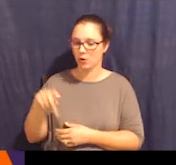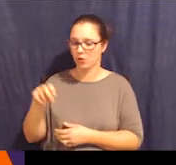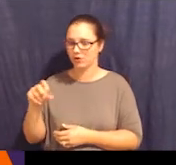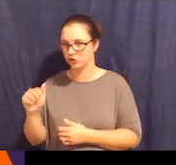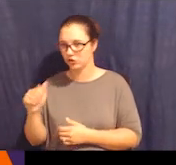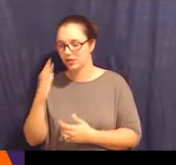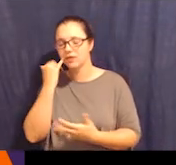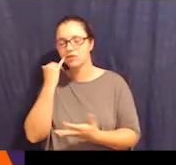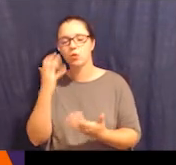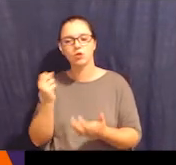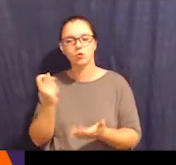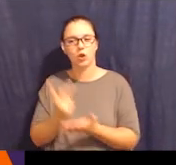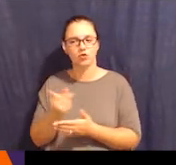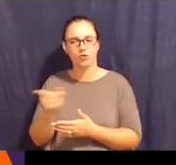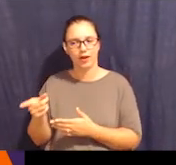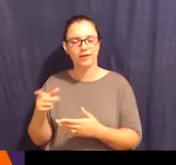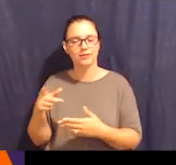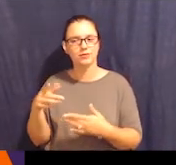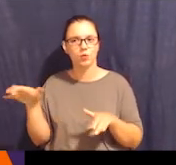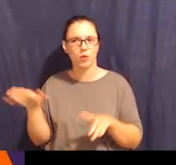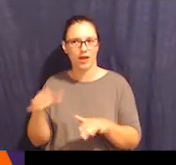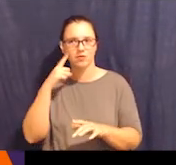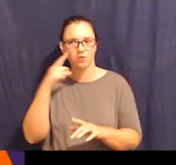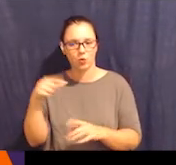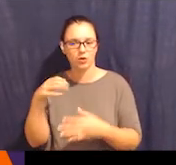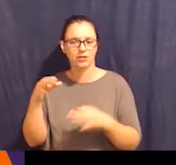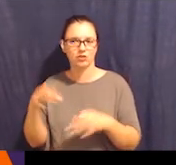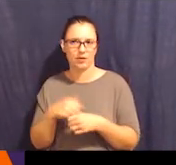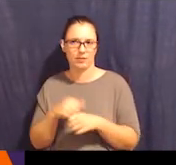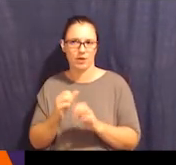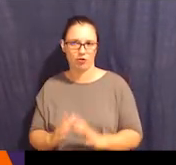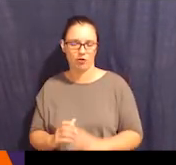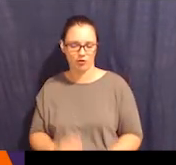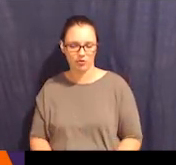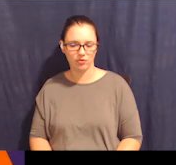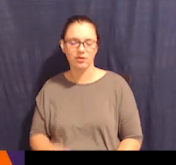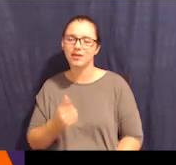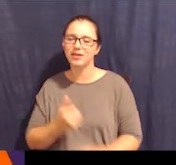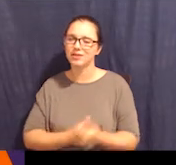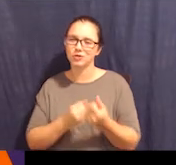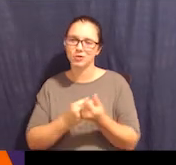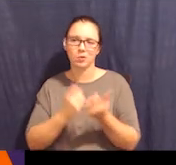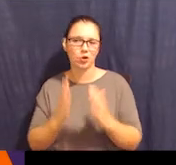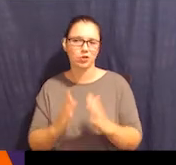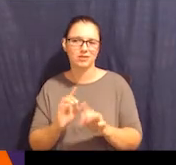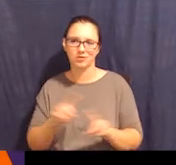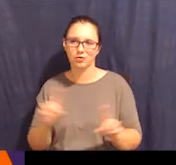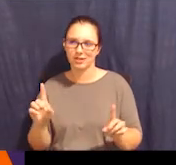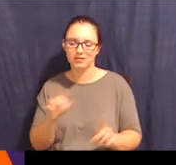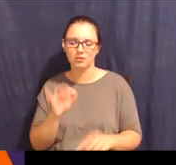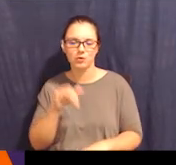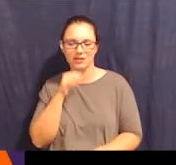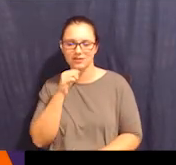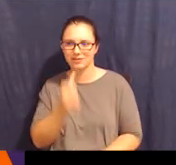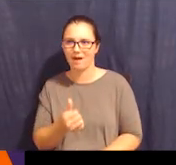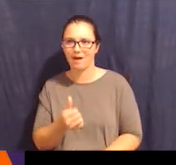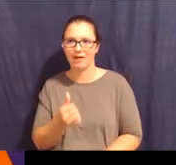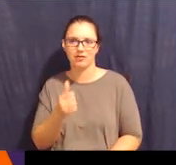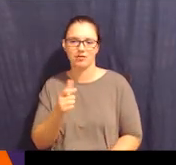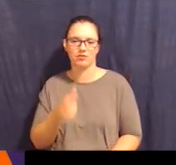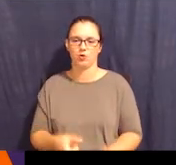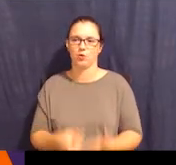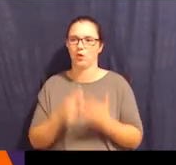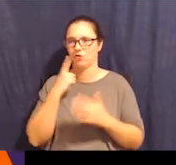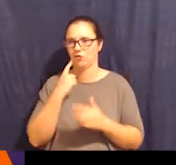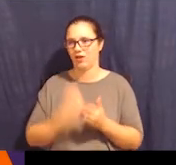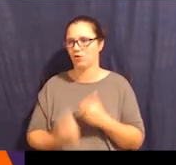Each supporter is different. So this is not going to be necessary for everyone using supported decision making. And it's not something we should